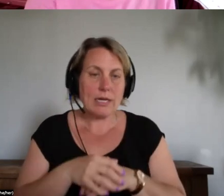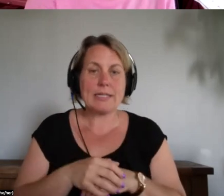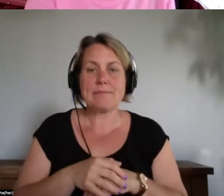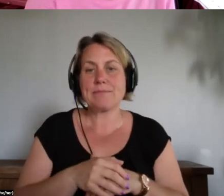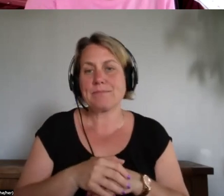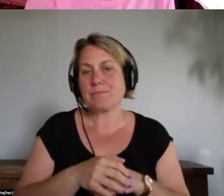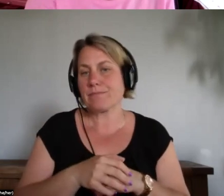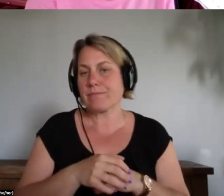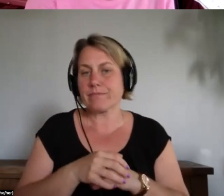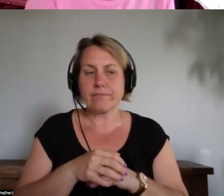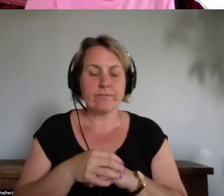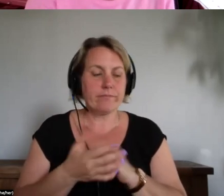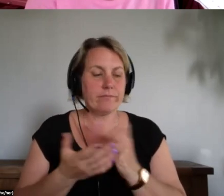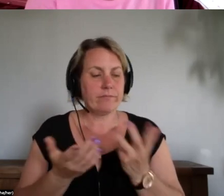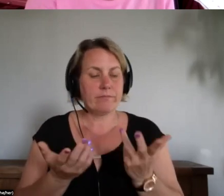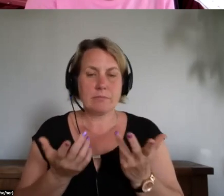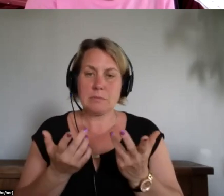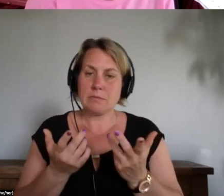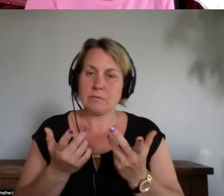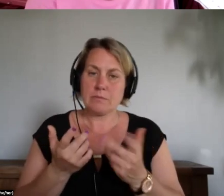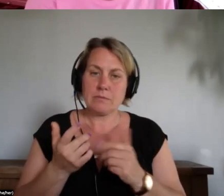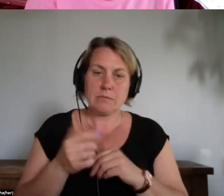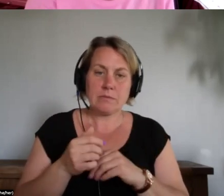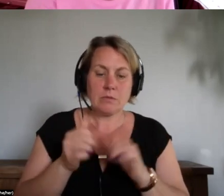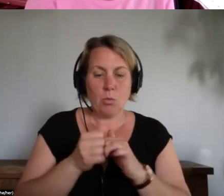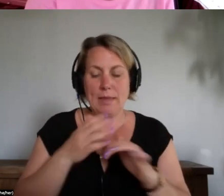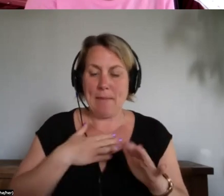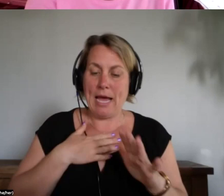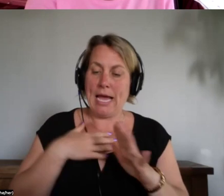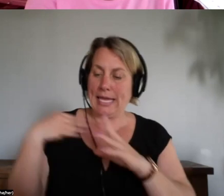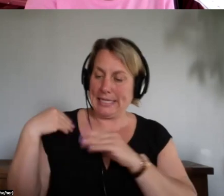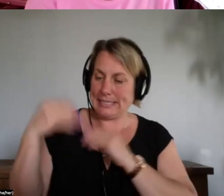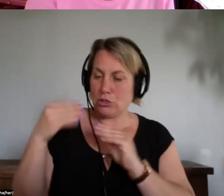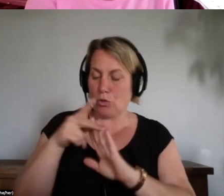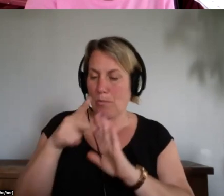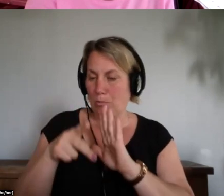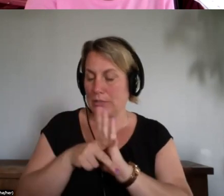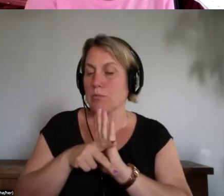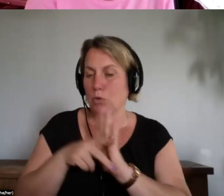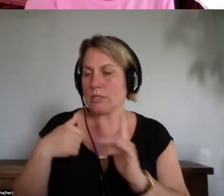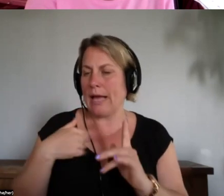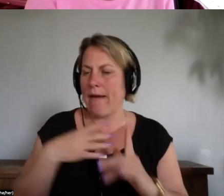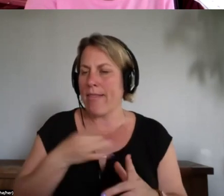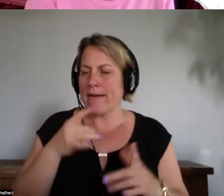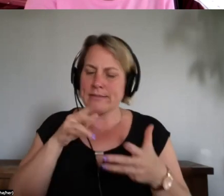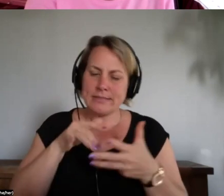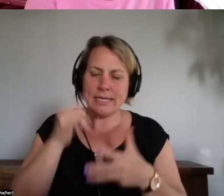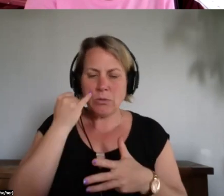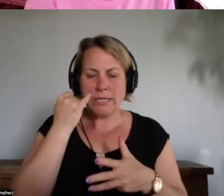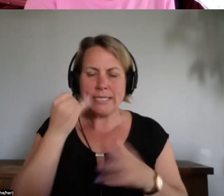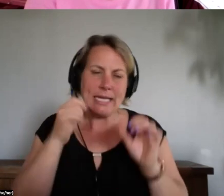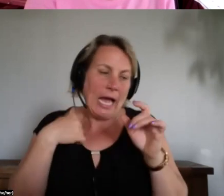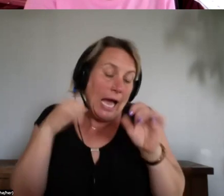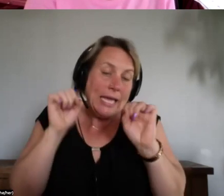um um ancestral principles i like to study what i can because now you can